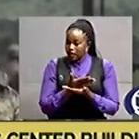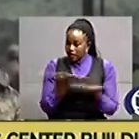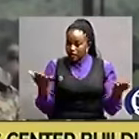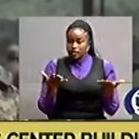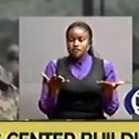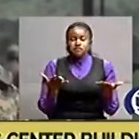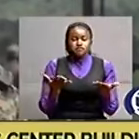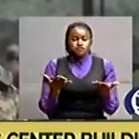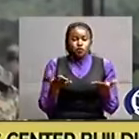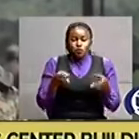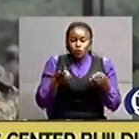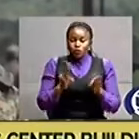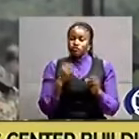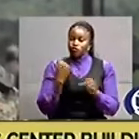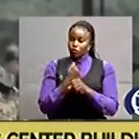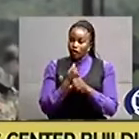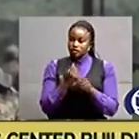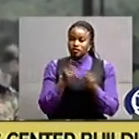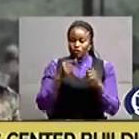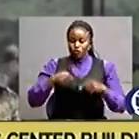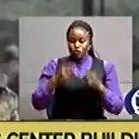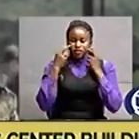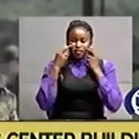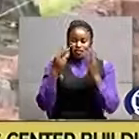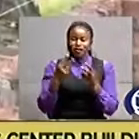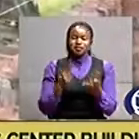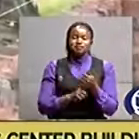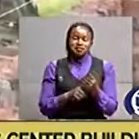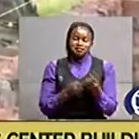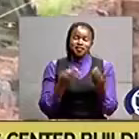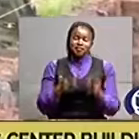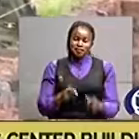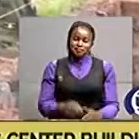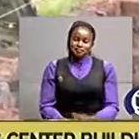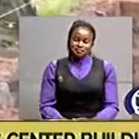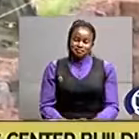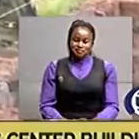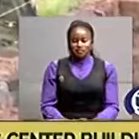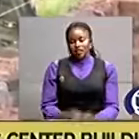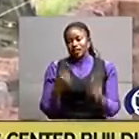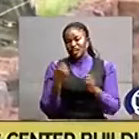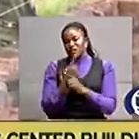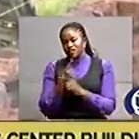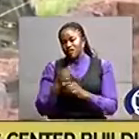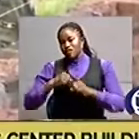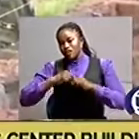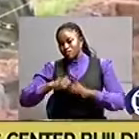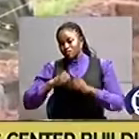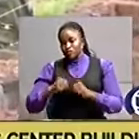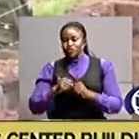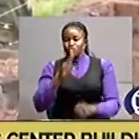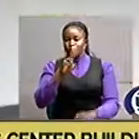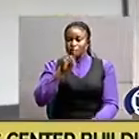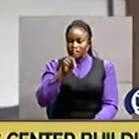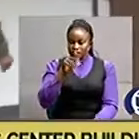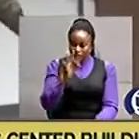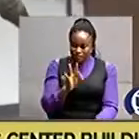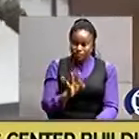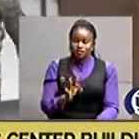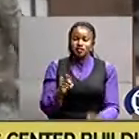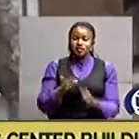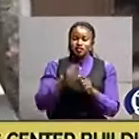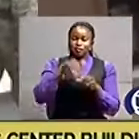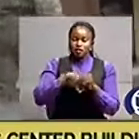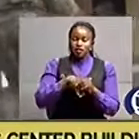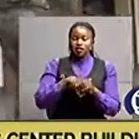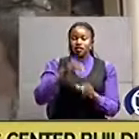we we see achievements being realized various high-ranking updf officers including major general